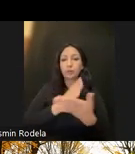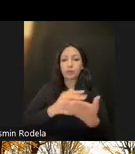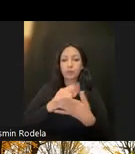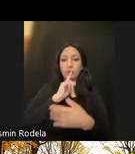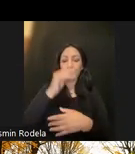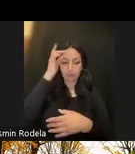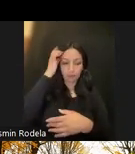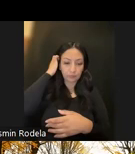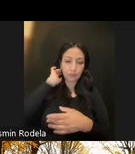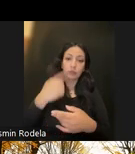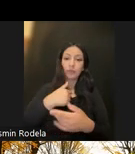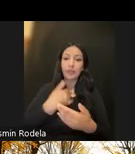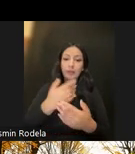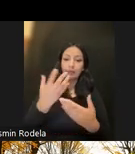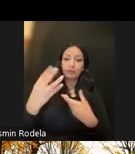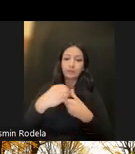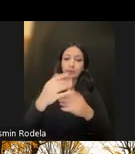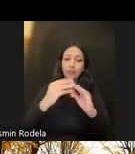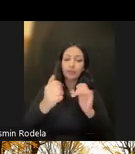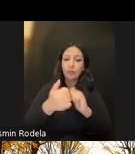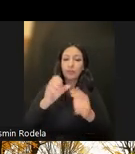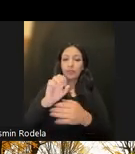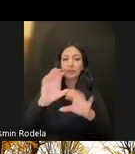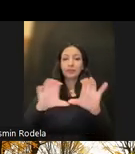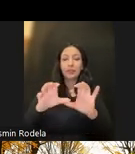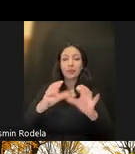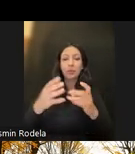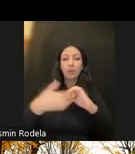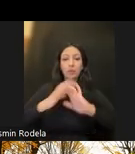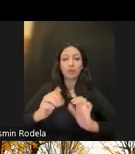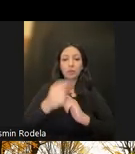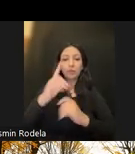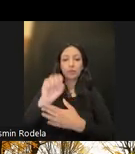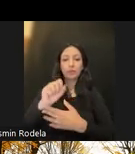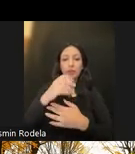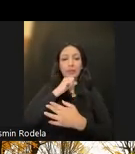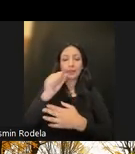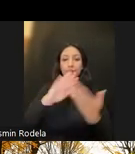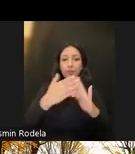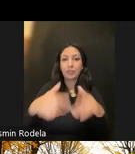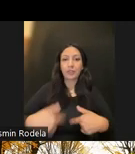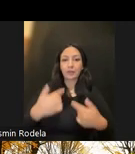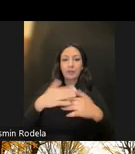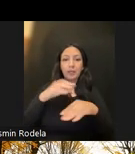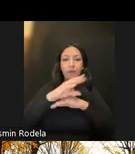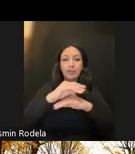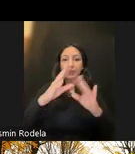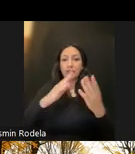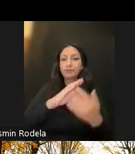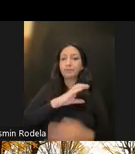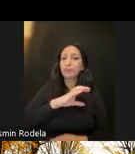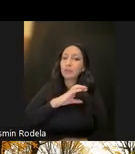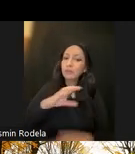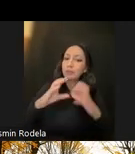We have been meeting with stakeholders, including the Disability and Aging Community Living Advisory Committee, the